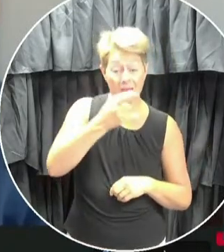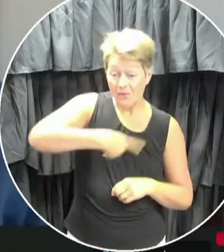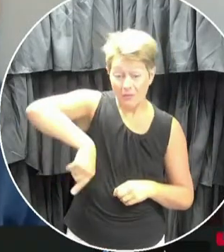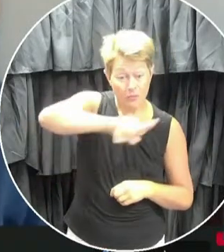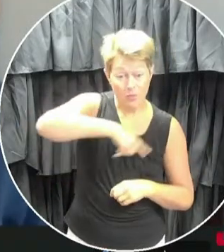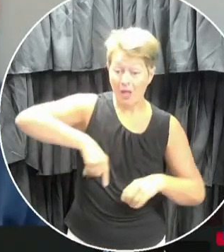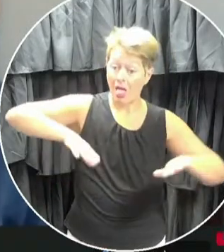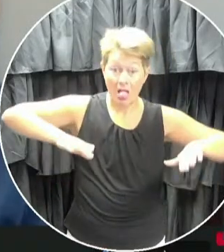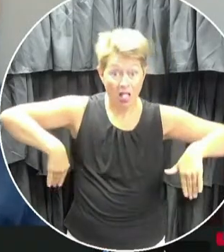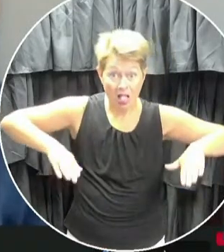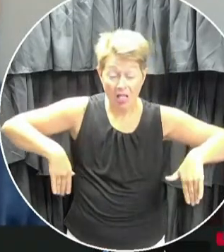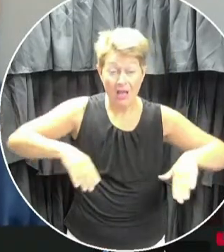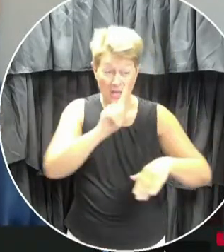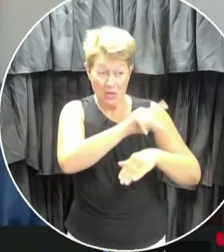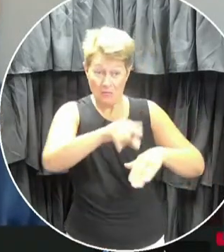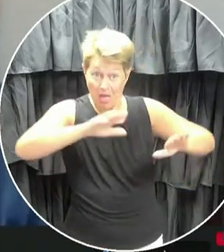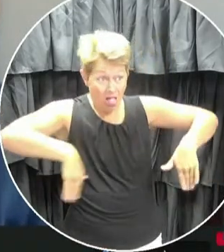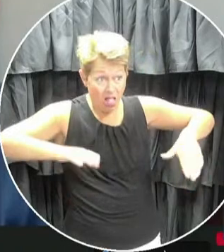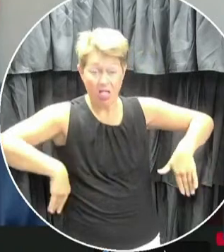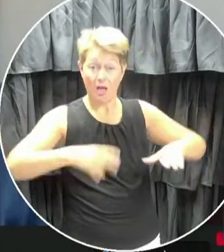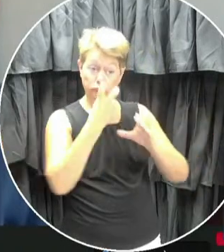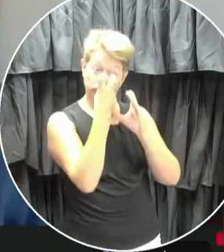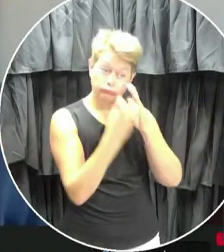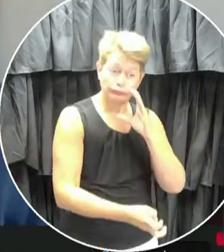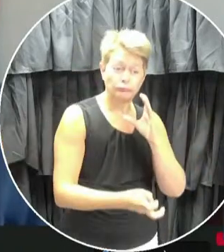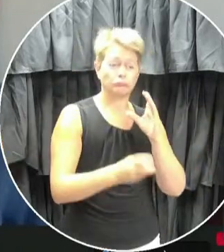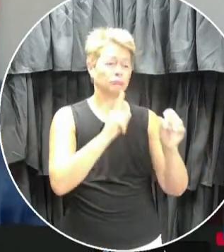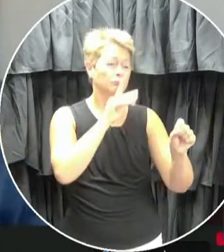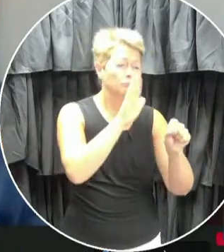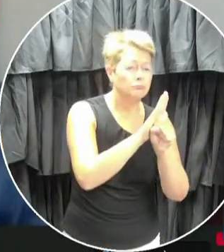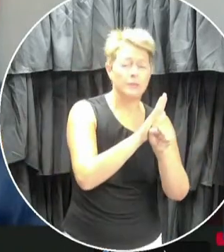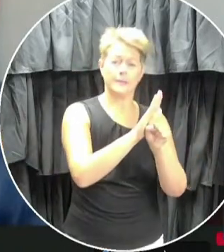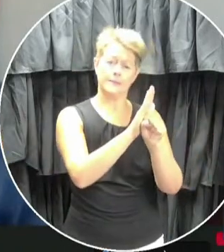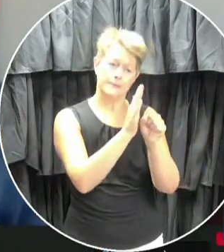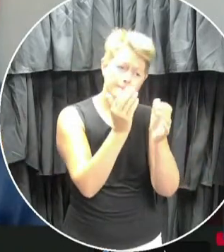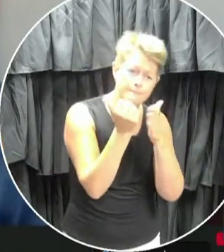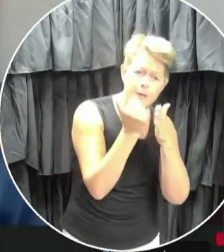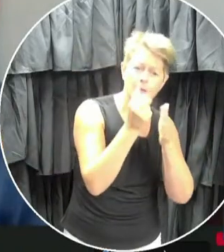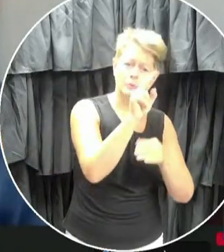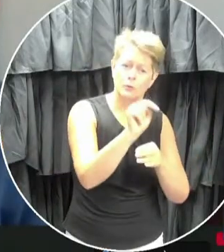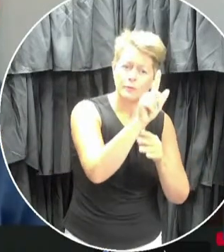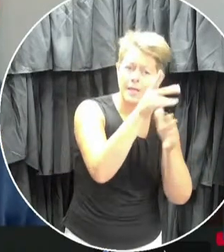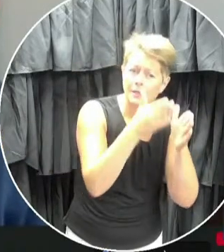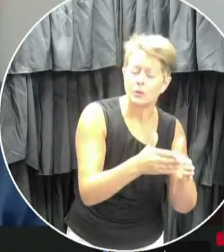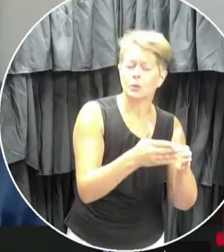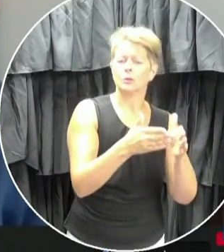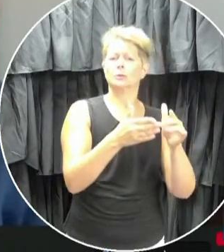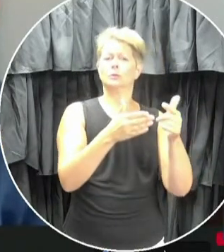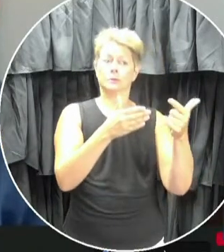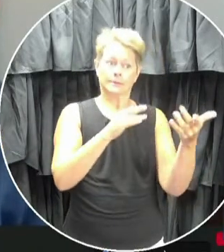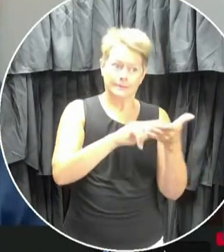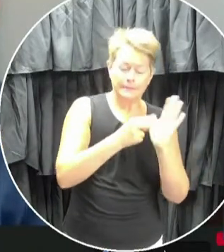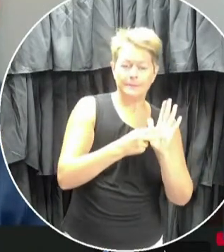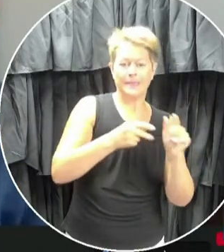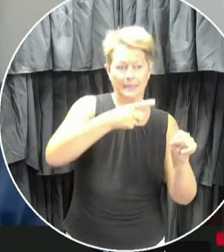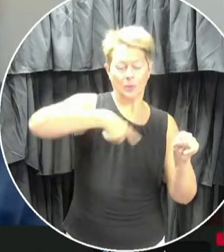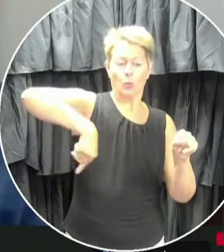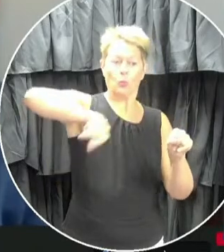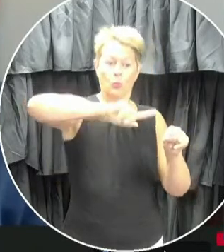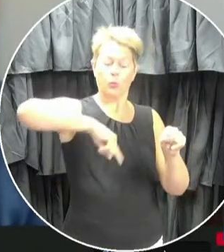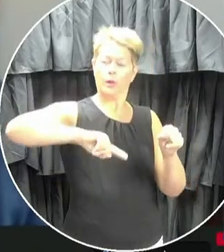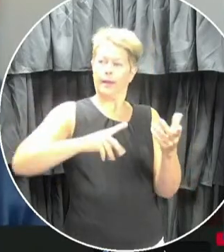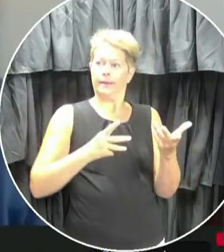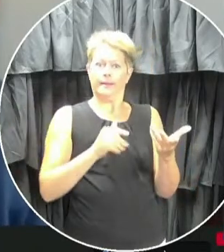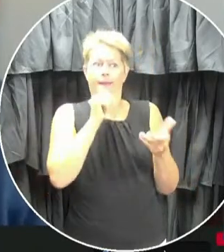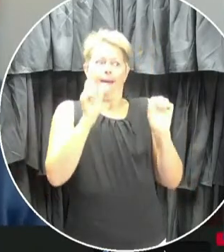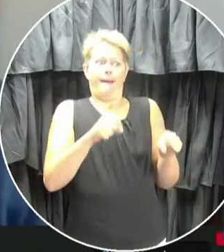the health measures that we have committed to over the last number of months, we'd be reacting to circumstance rather than being able to implement a plan.